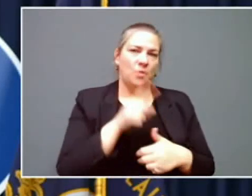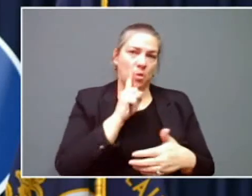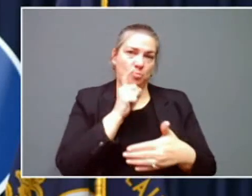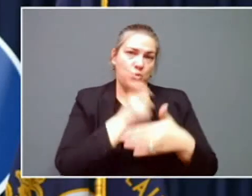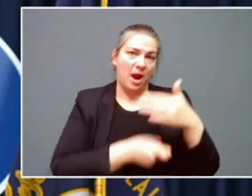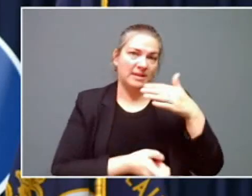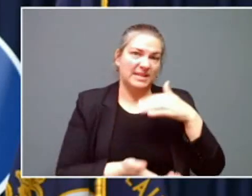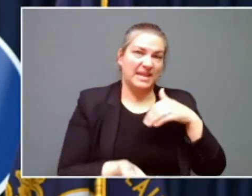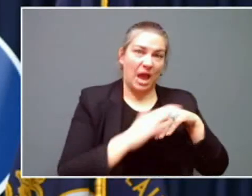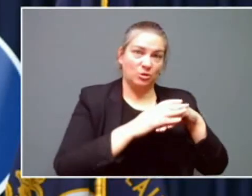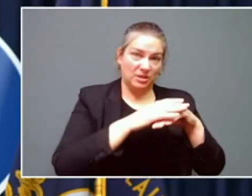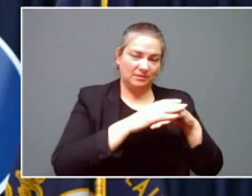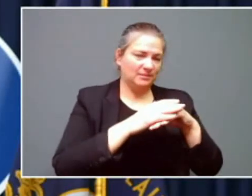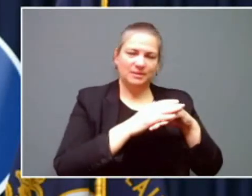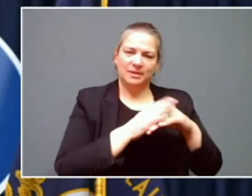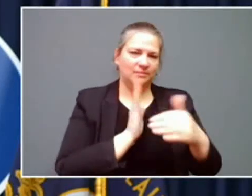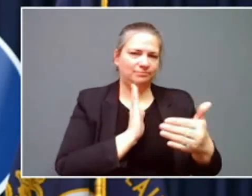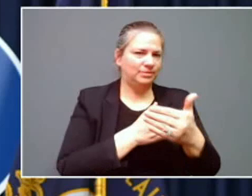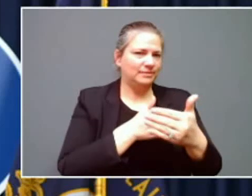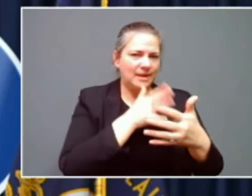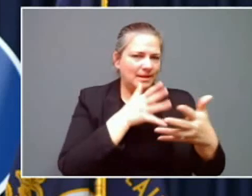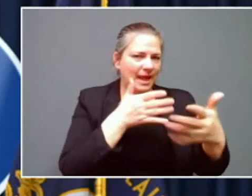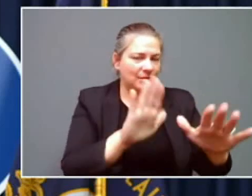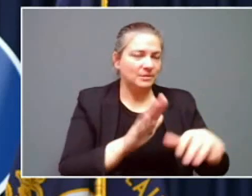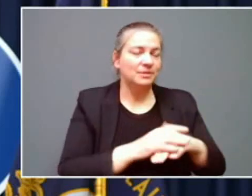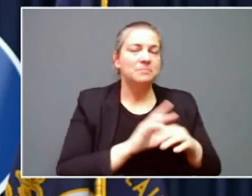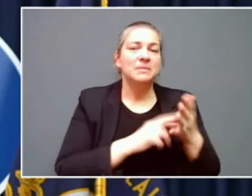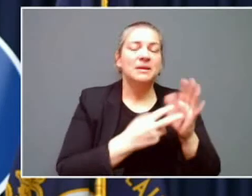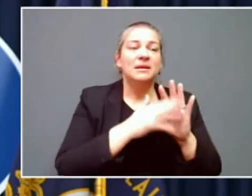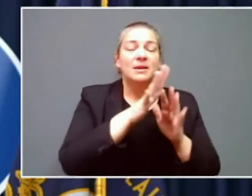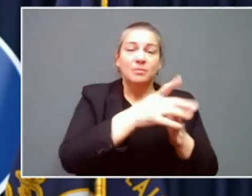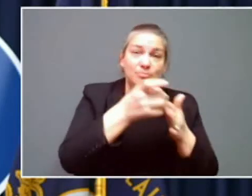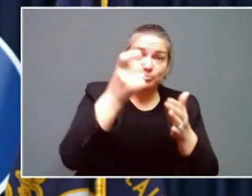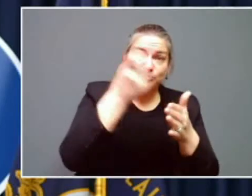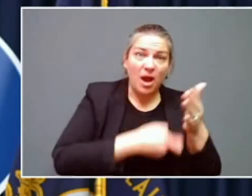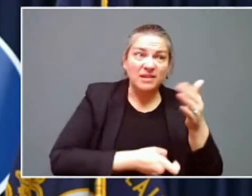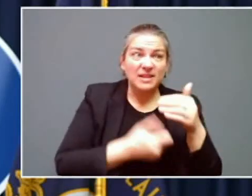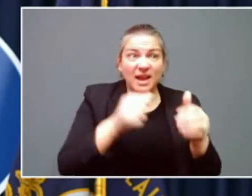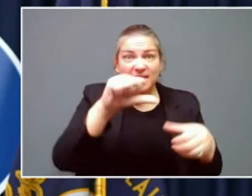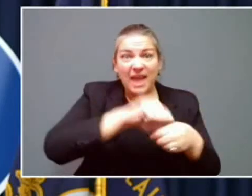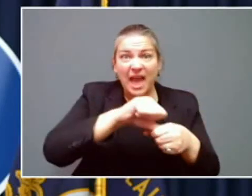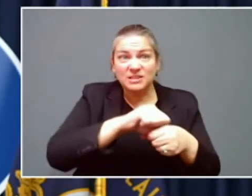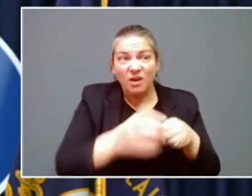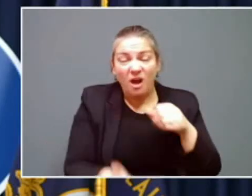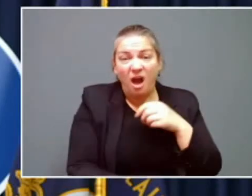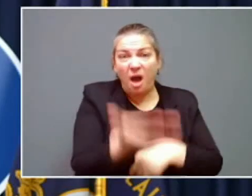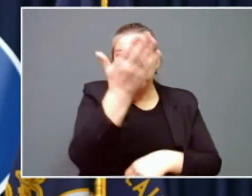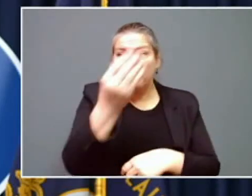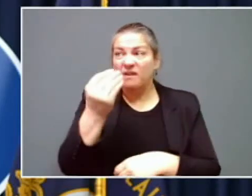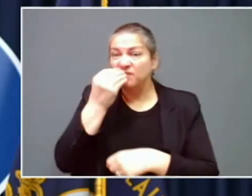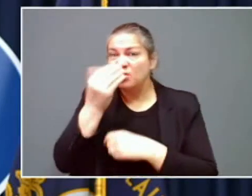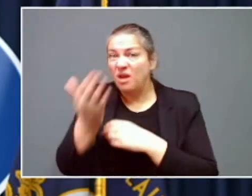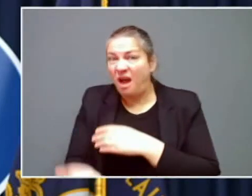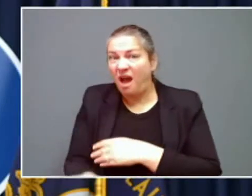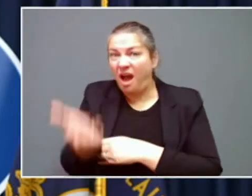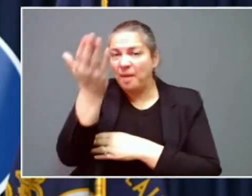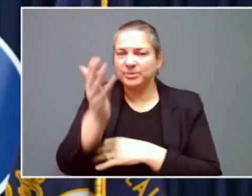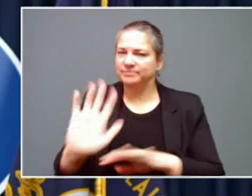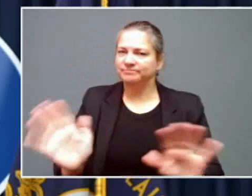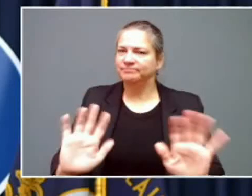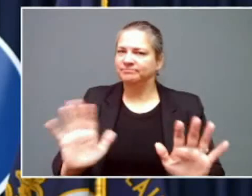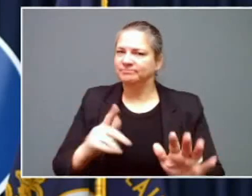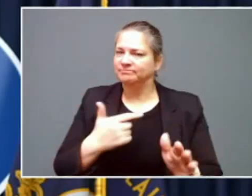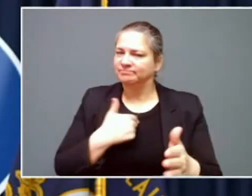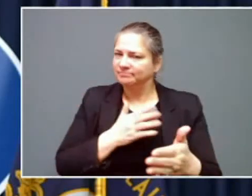this. That will prevent people from hiking up the cost of gasoline, food, and household items. This order activates